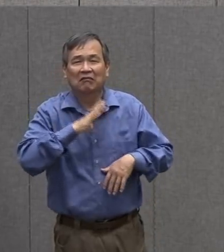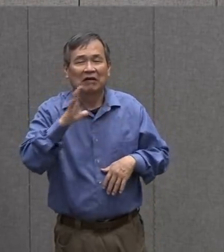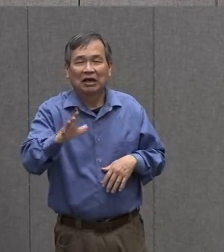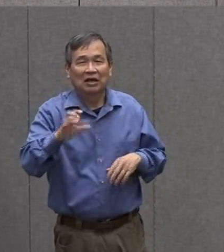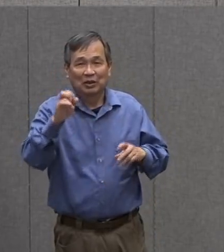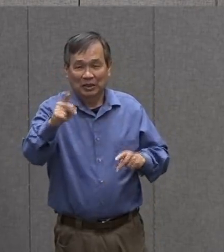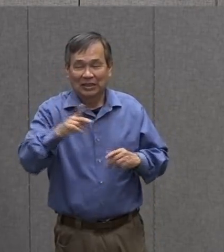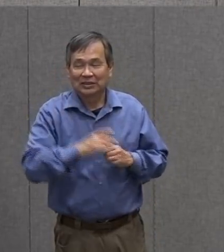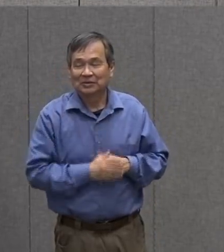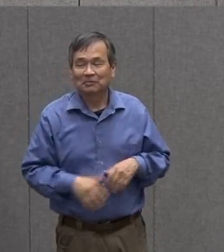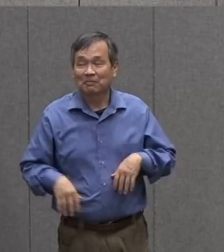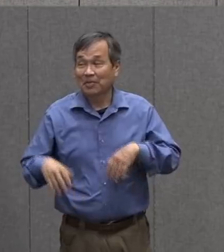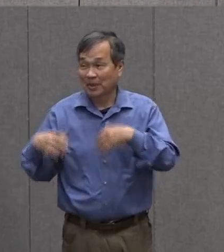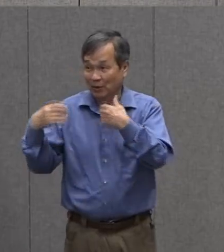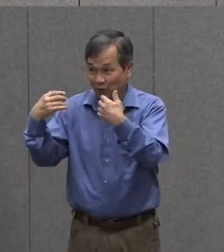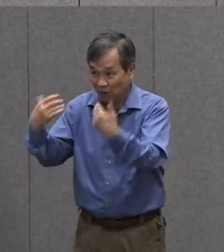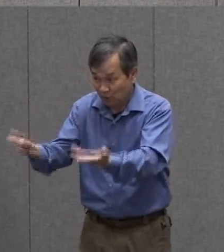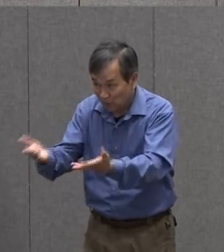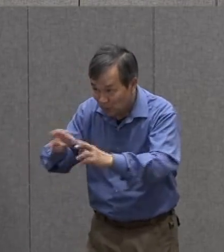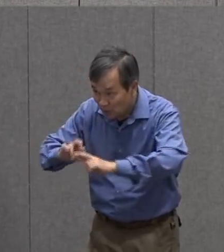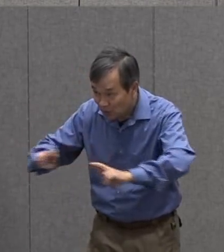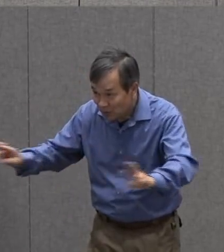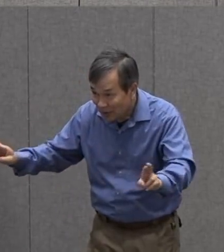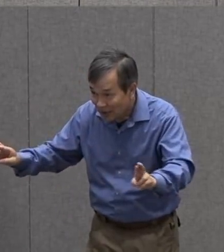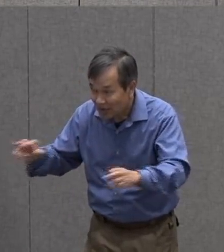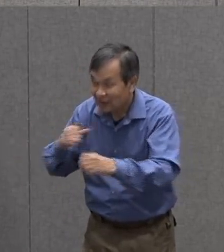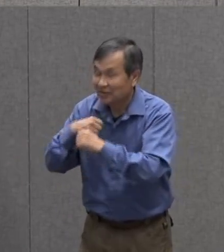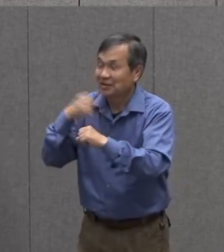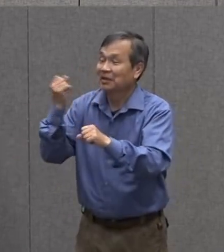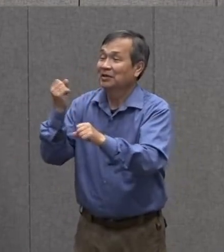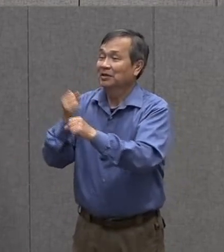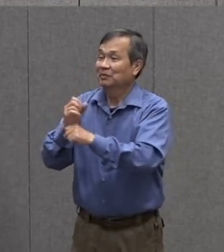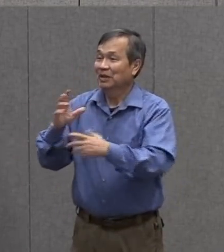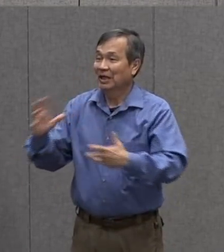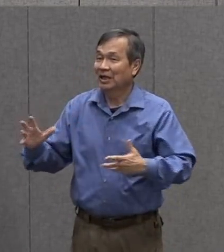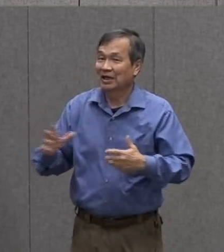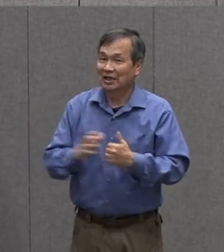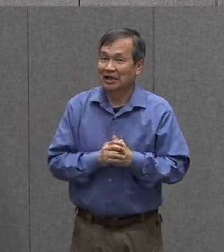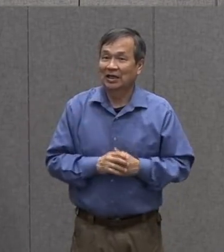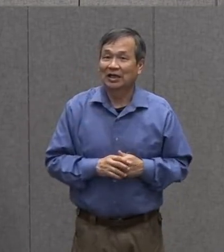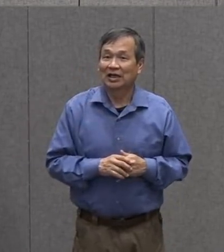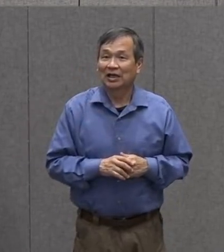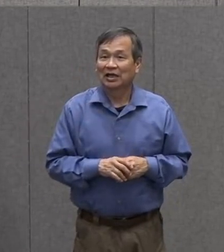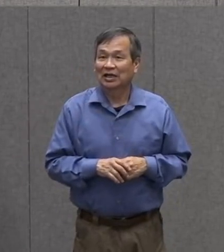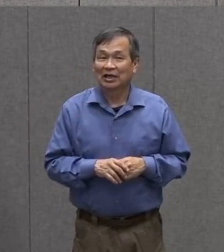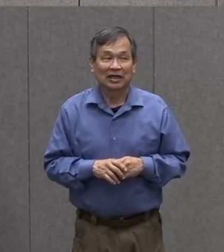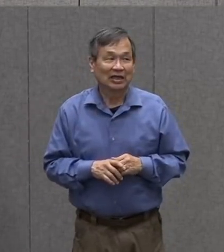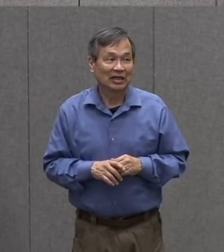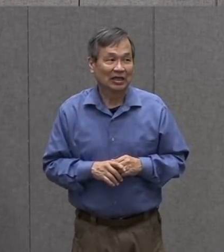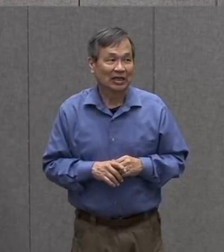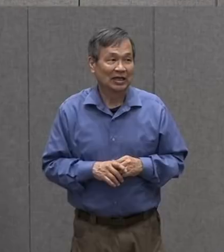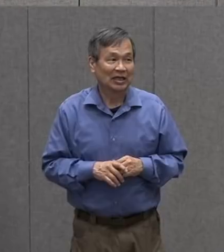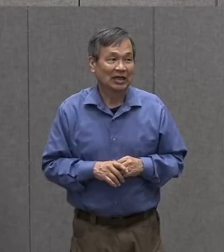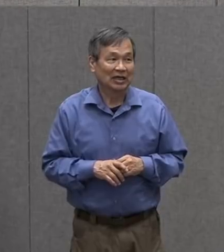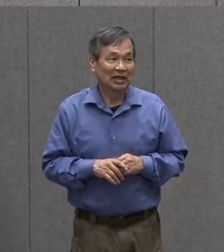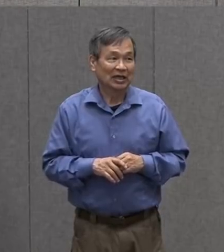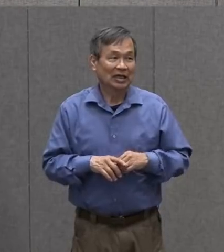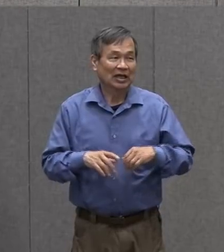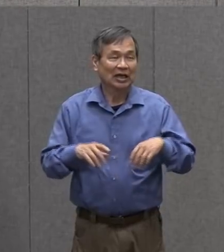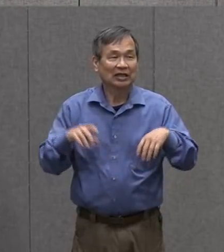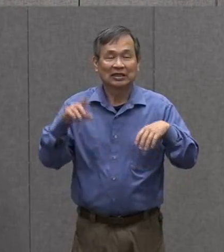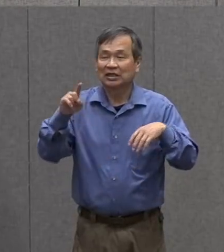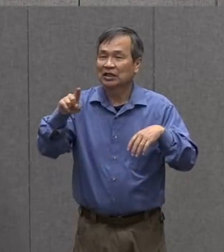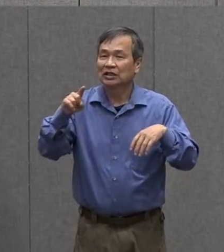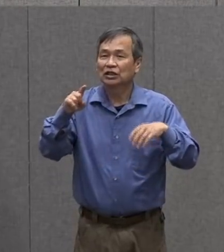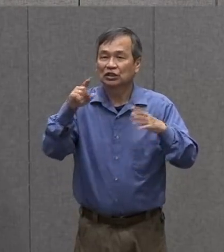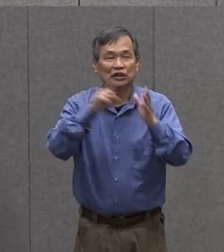miss roxanne are you ready to make an s an s sure check